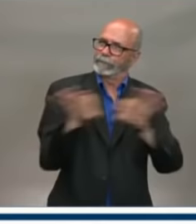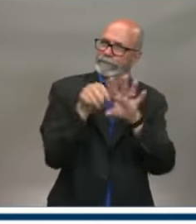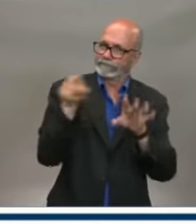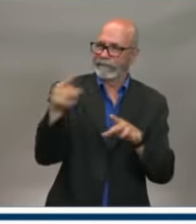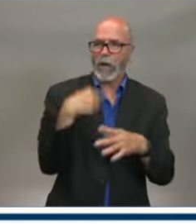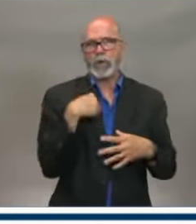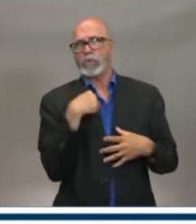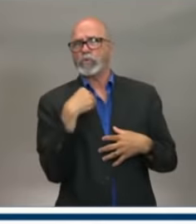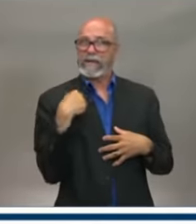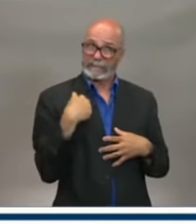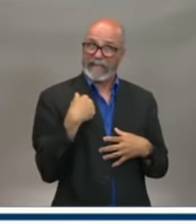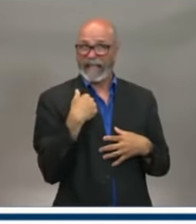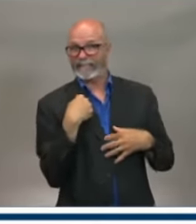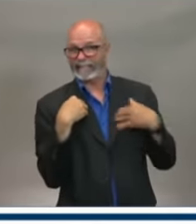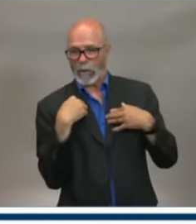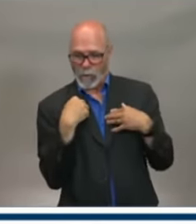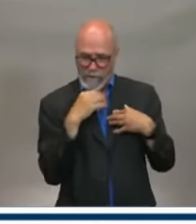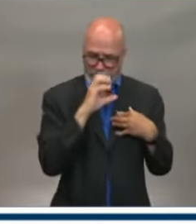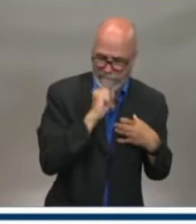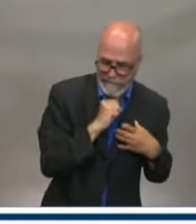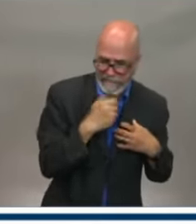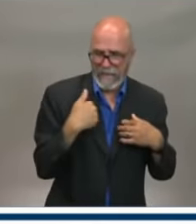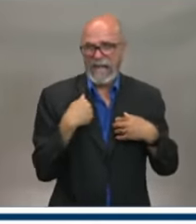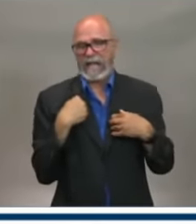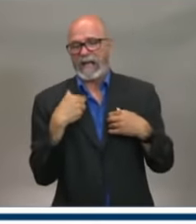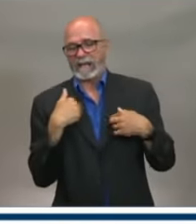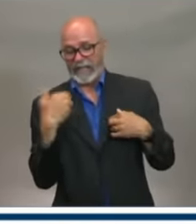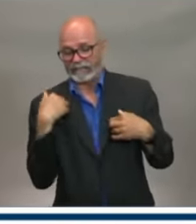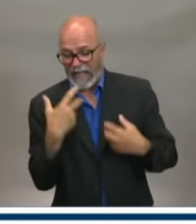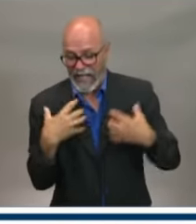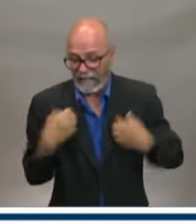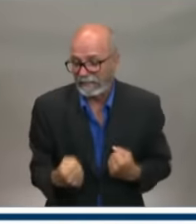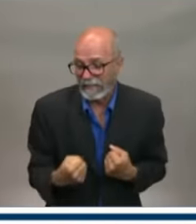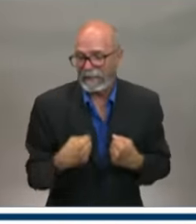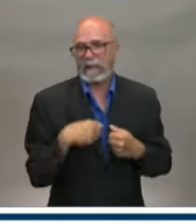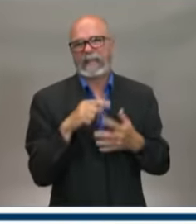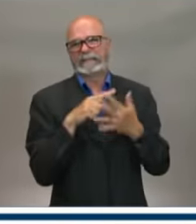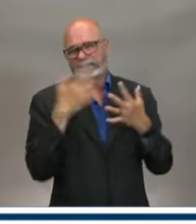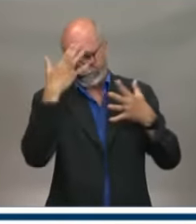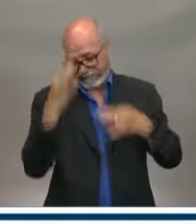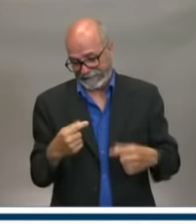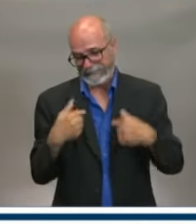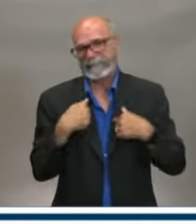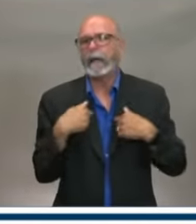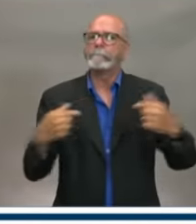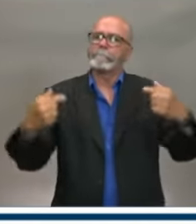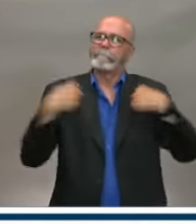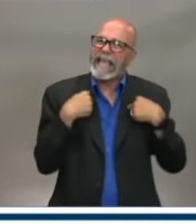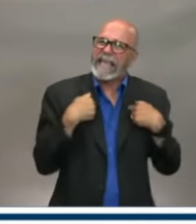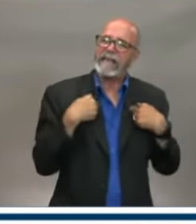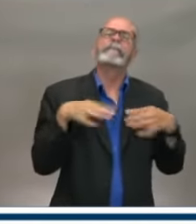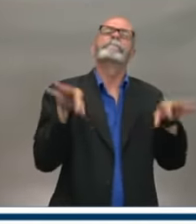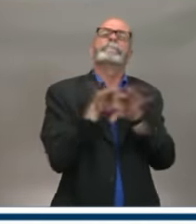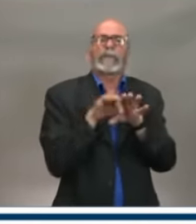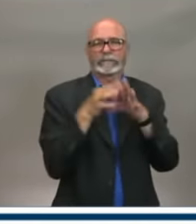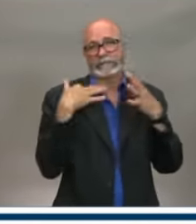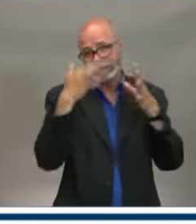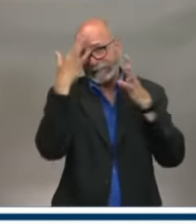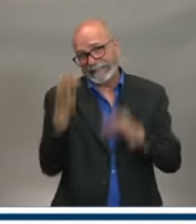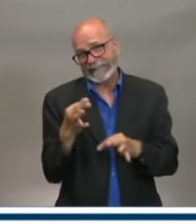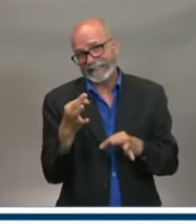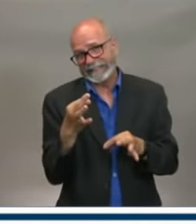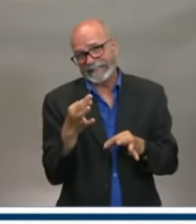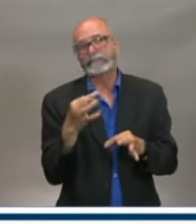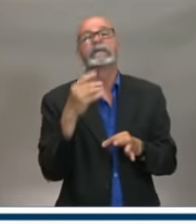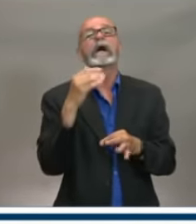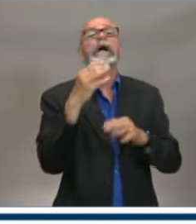age and how those play into decisions that we make around, you know, finding that balance between having an